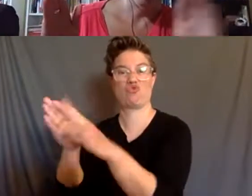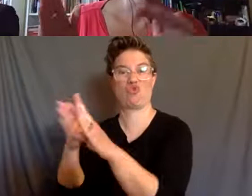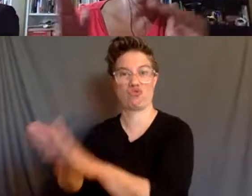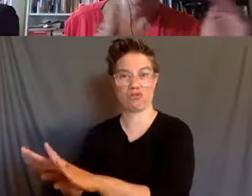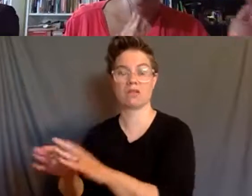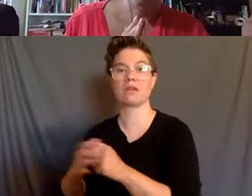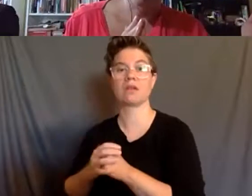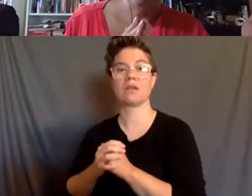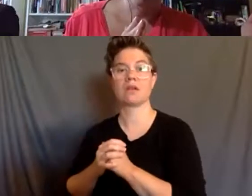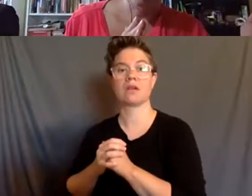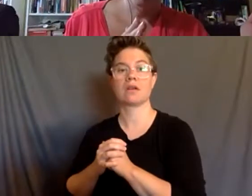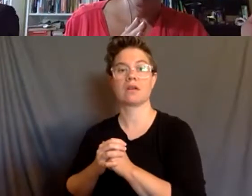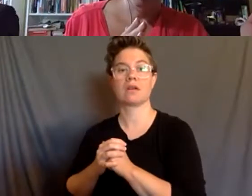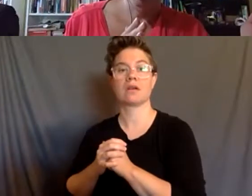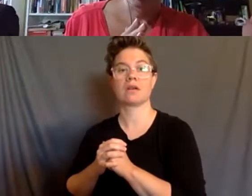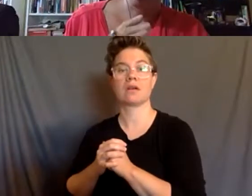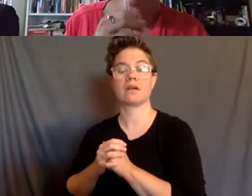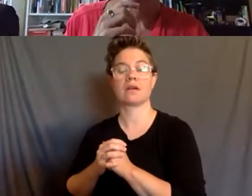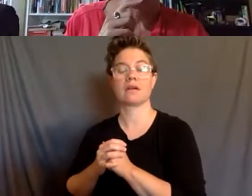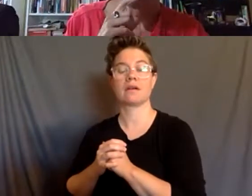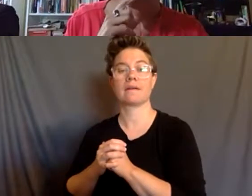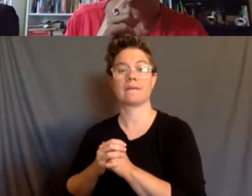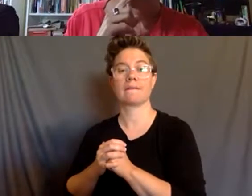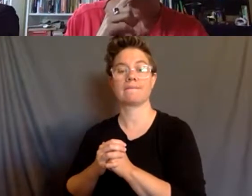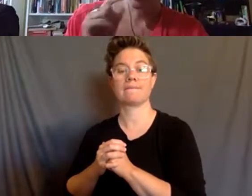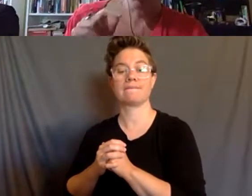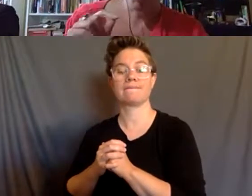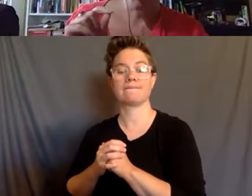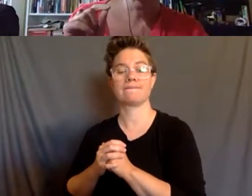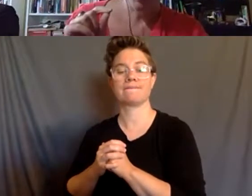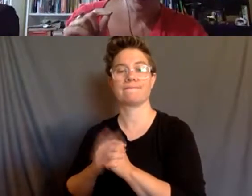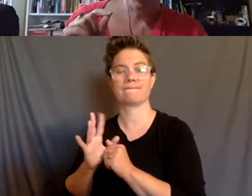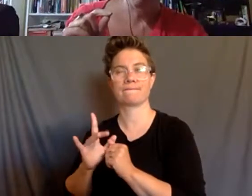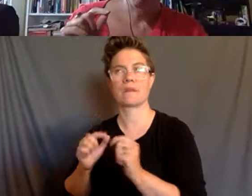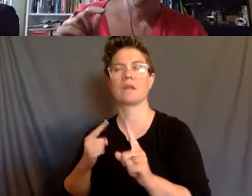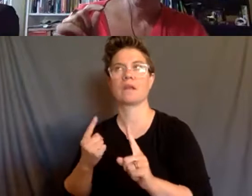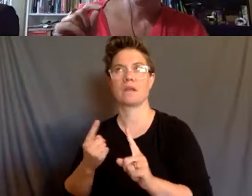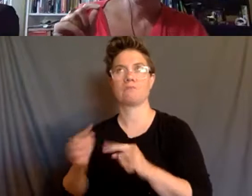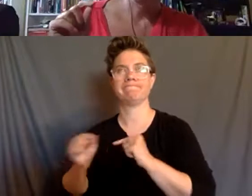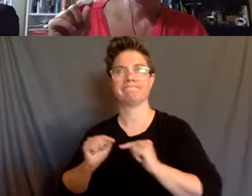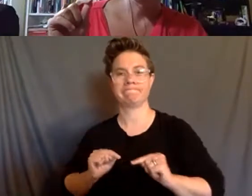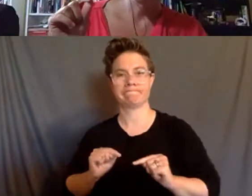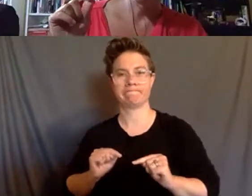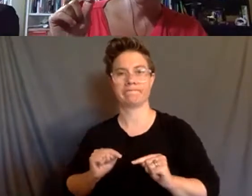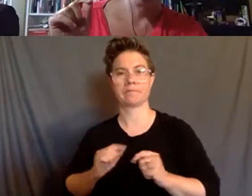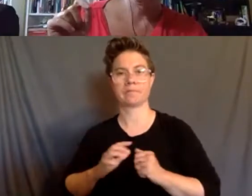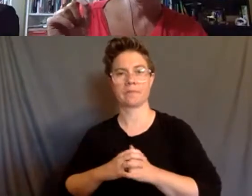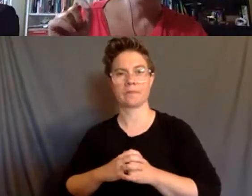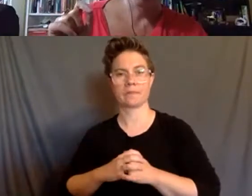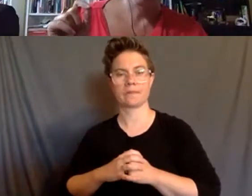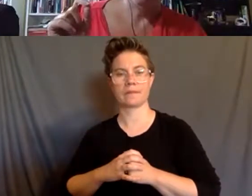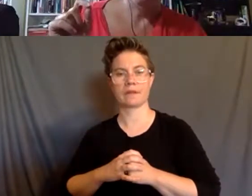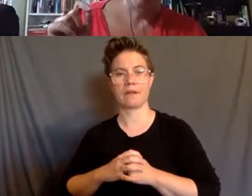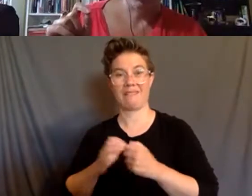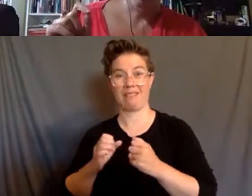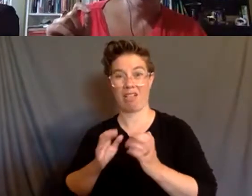I'm going to take a moment to say, a lot of the